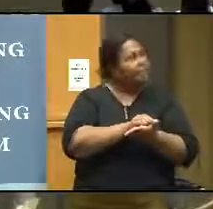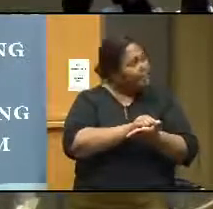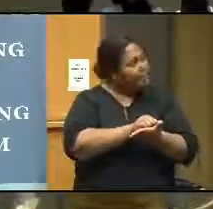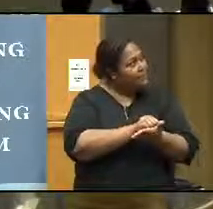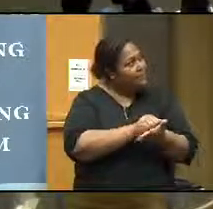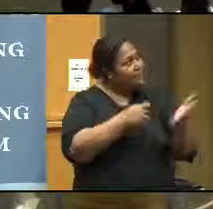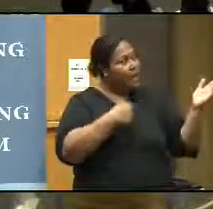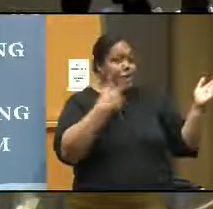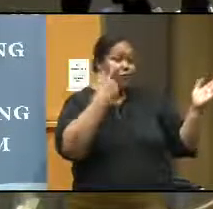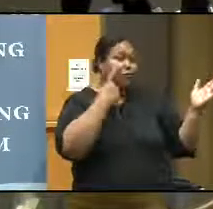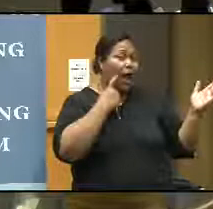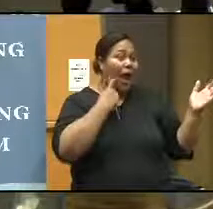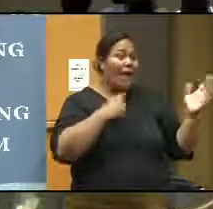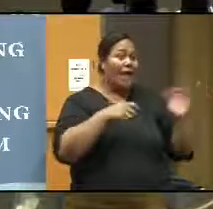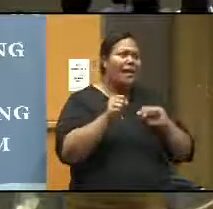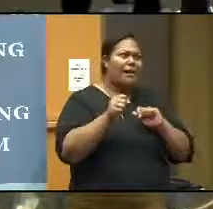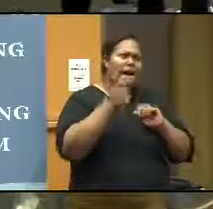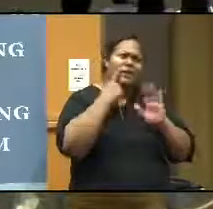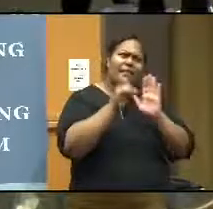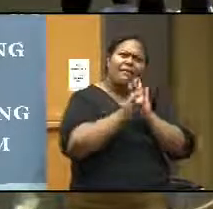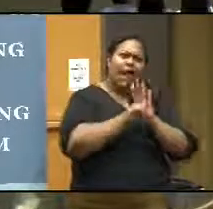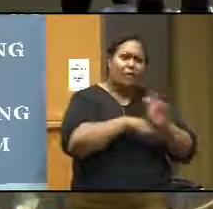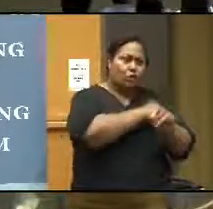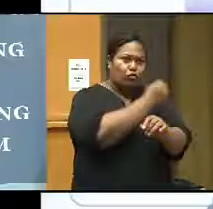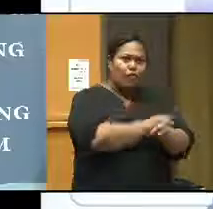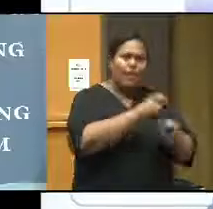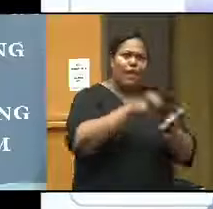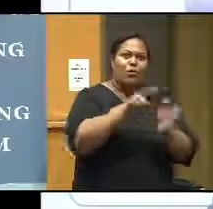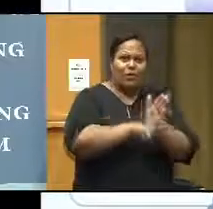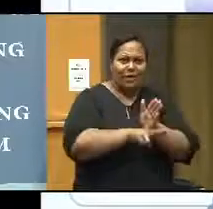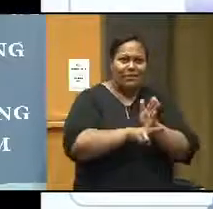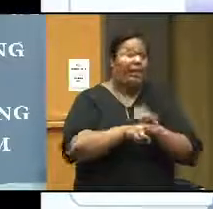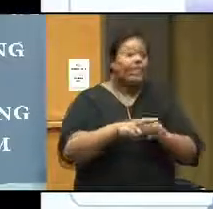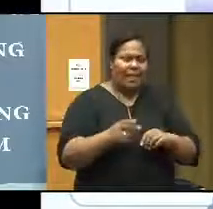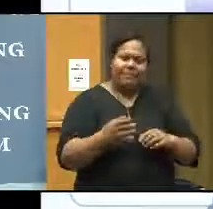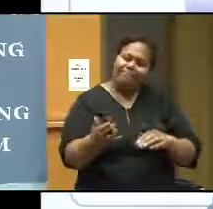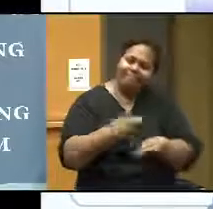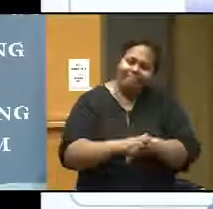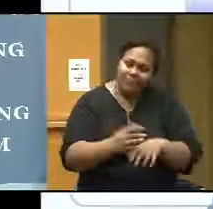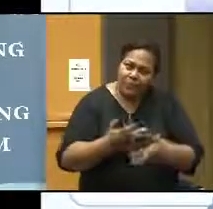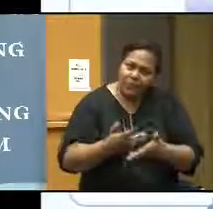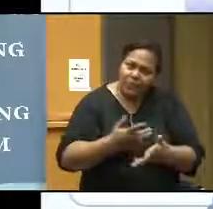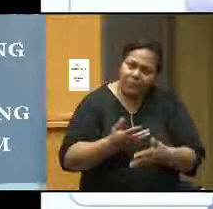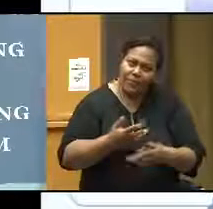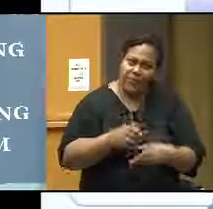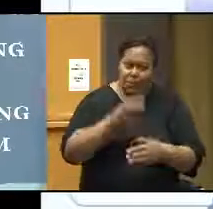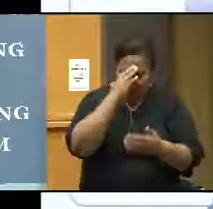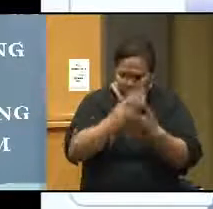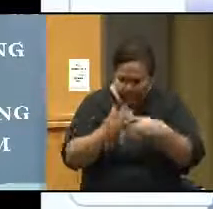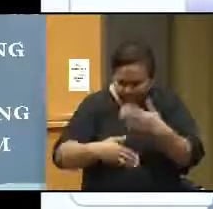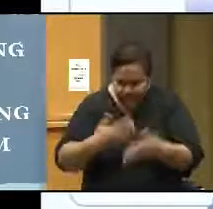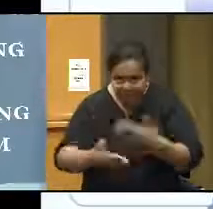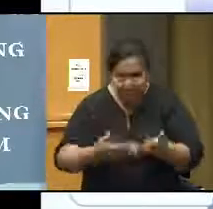to identify the strength and weakness and then explain to the students, timely is very important. Everyone is talking. The